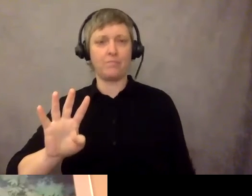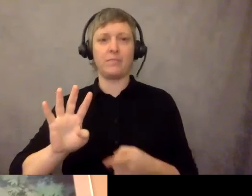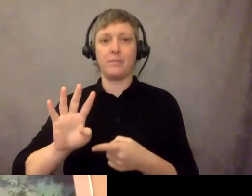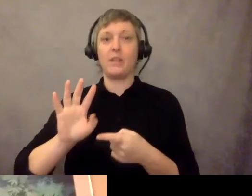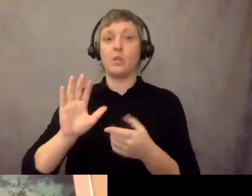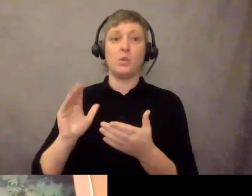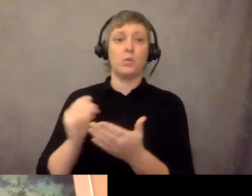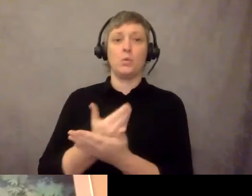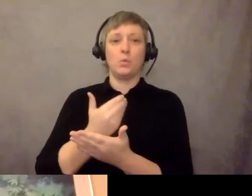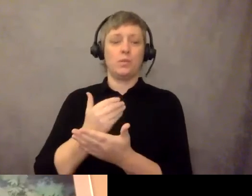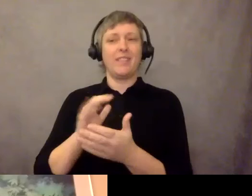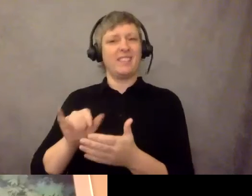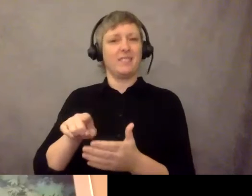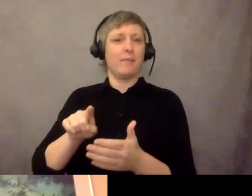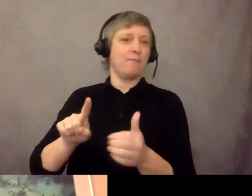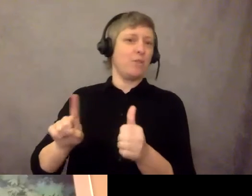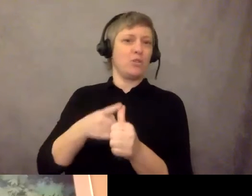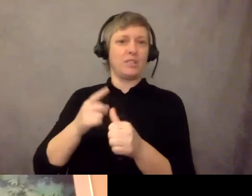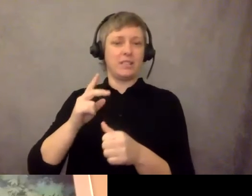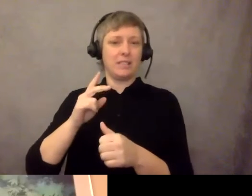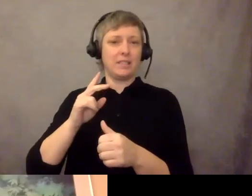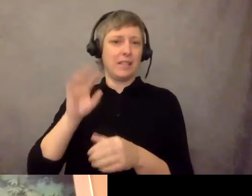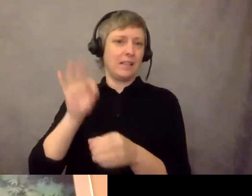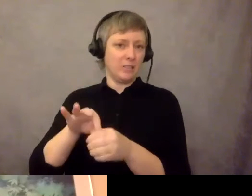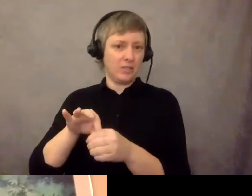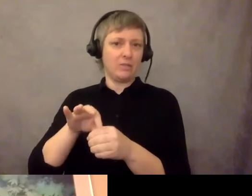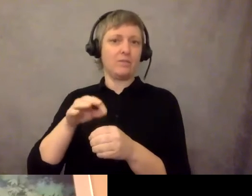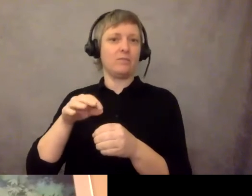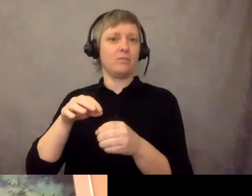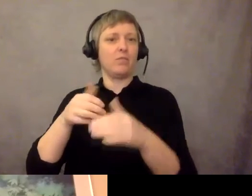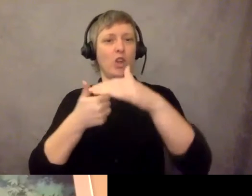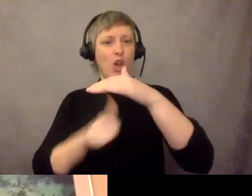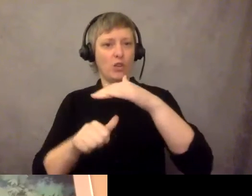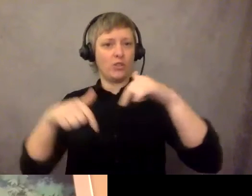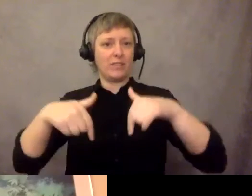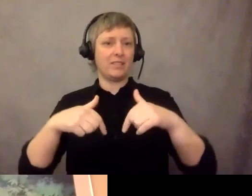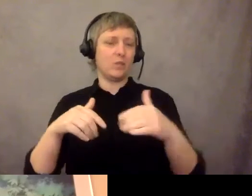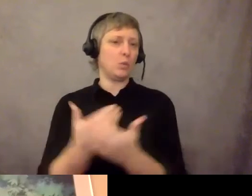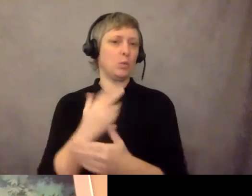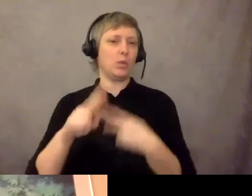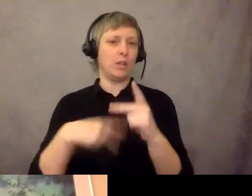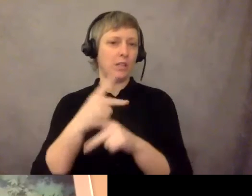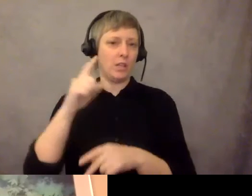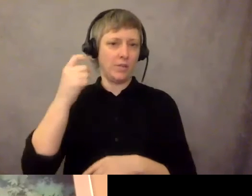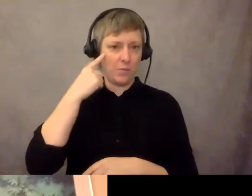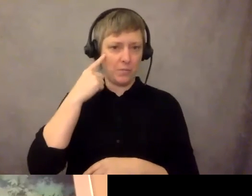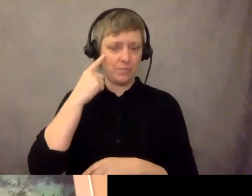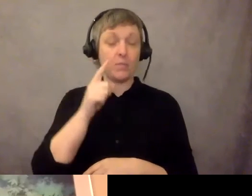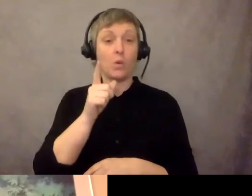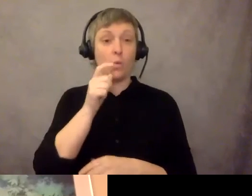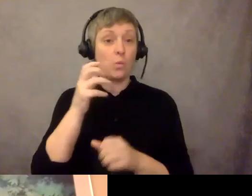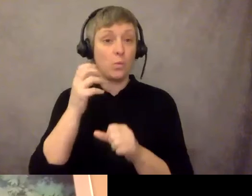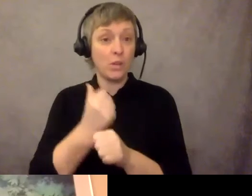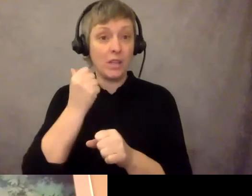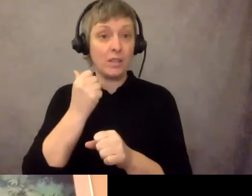form of government should it pass. And the winners in those in that election would be would take their seats in January